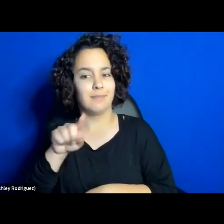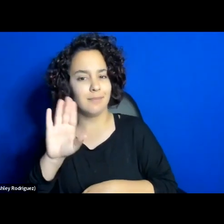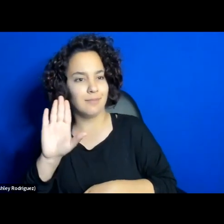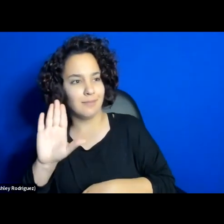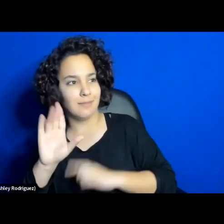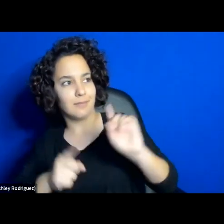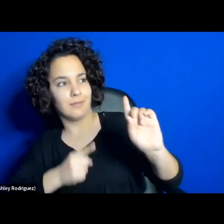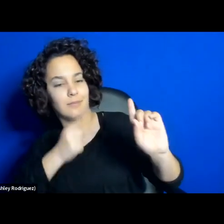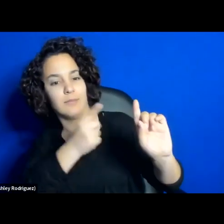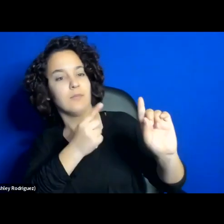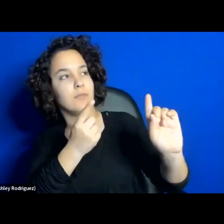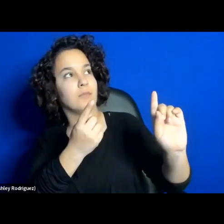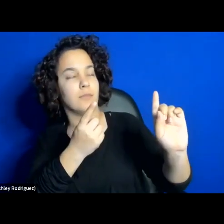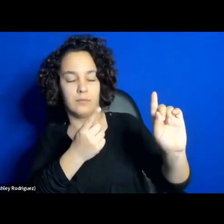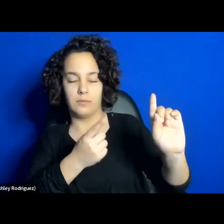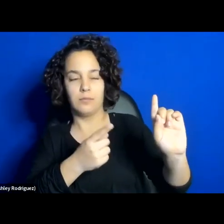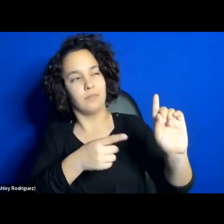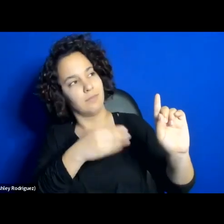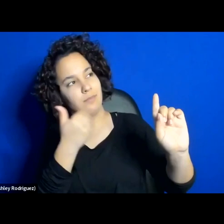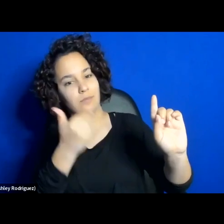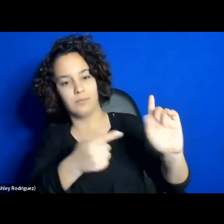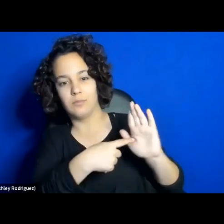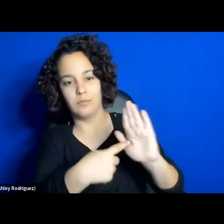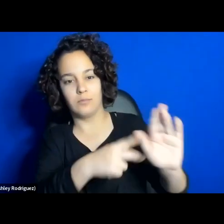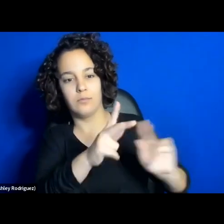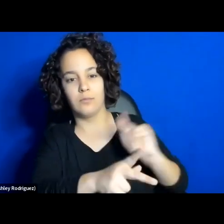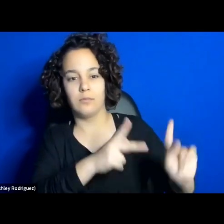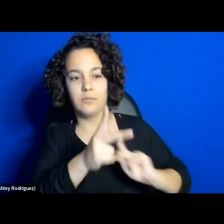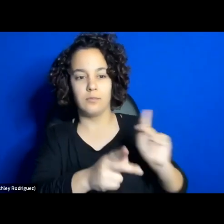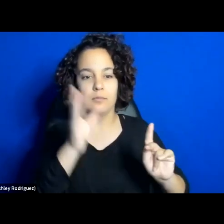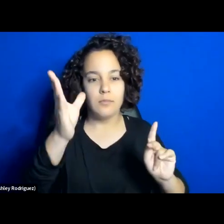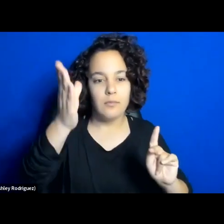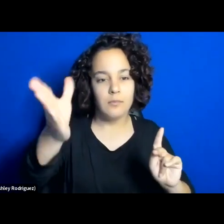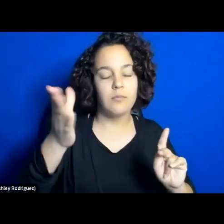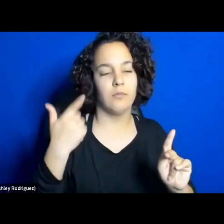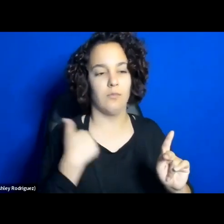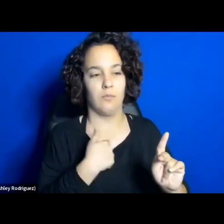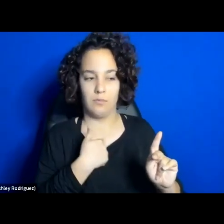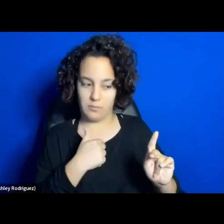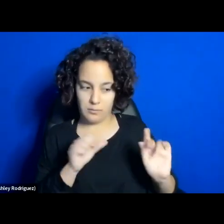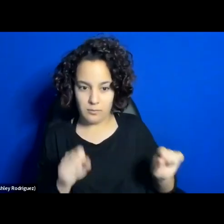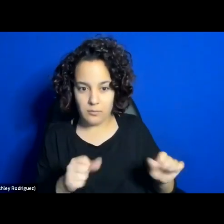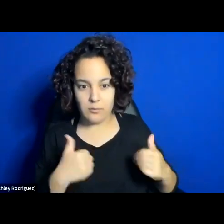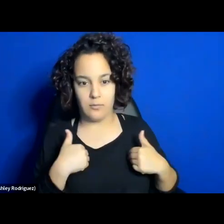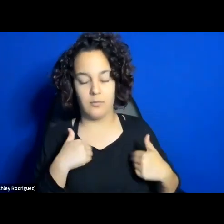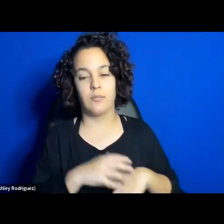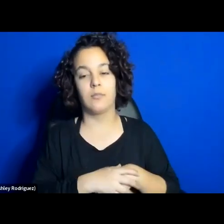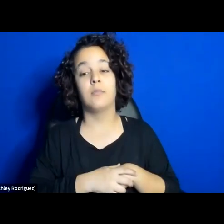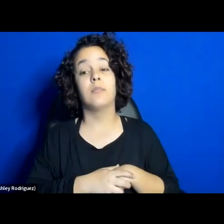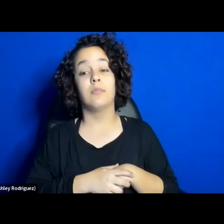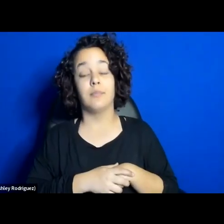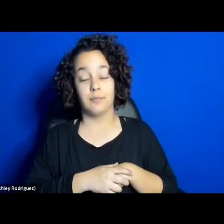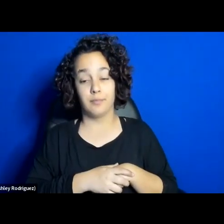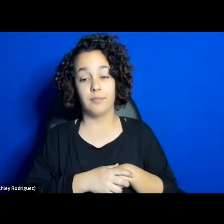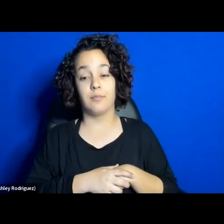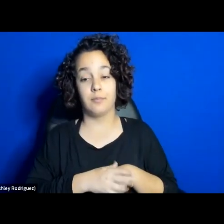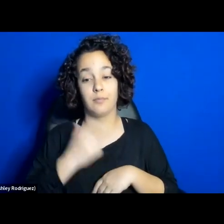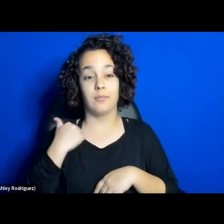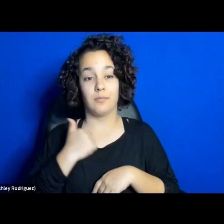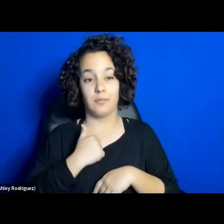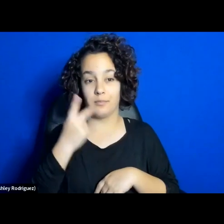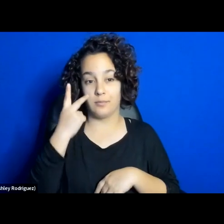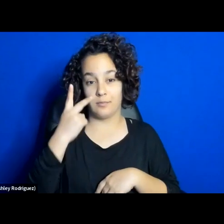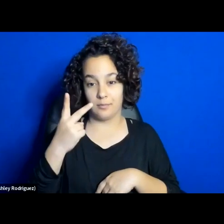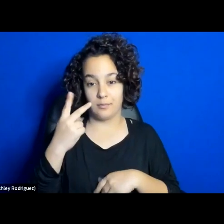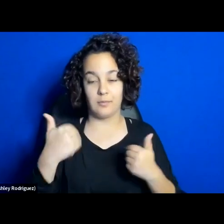alternative reality on its stage, having conversations like the one we have today seem very timely